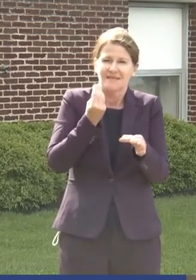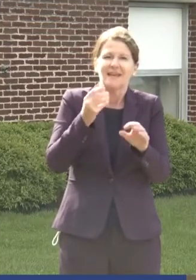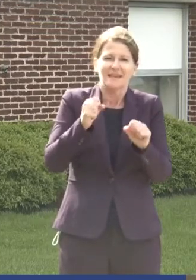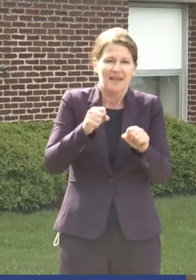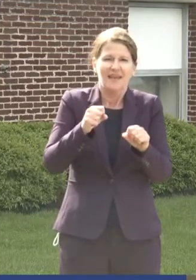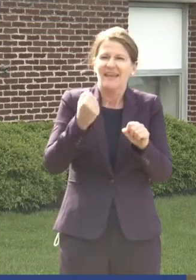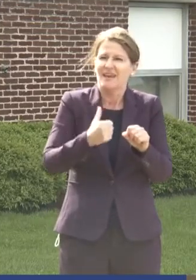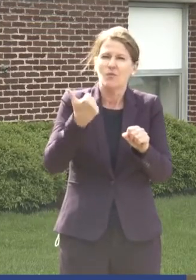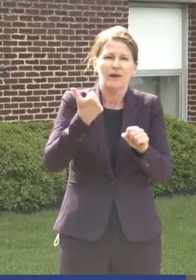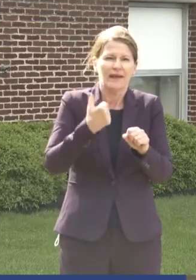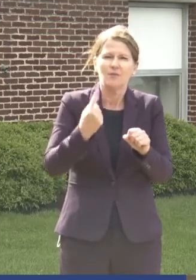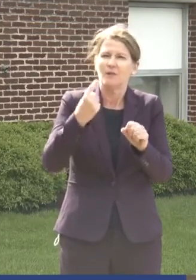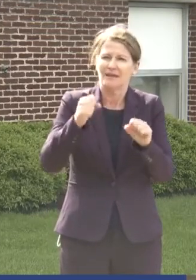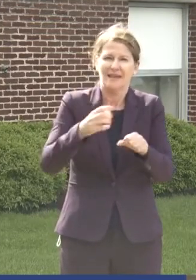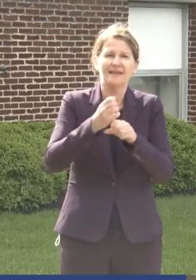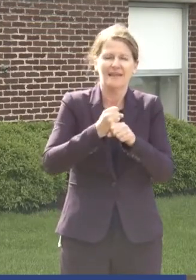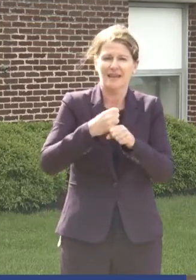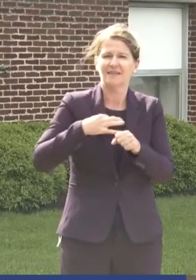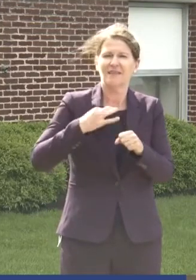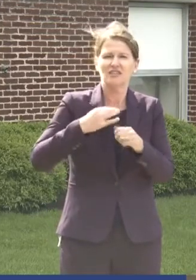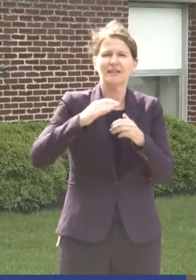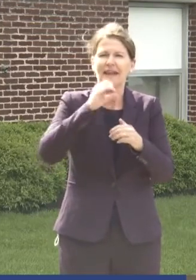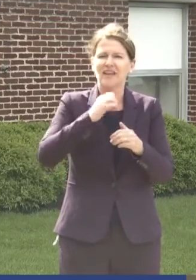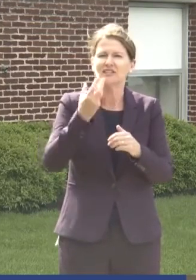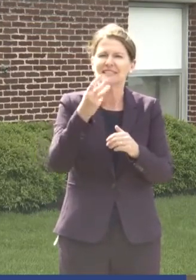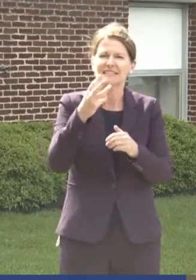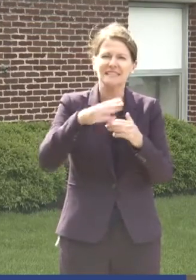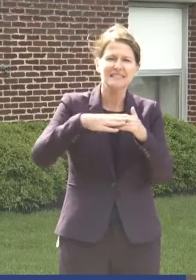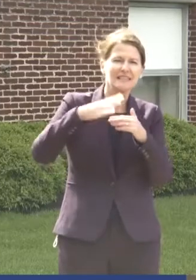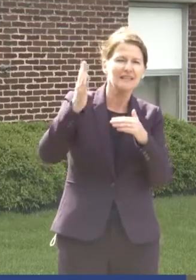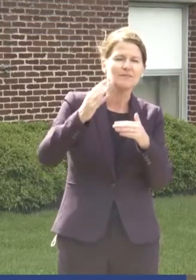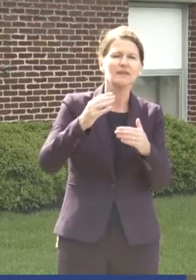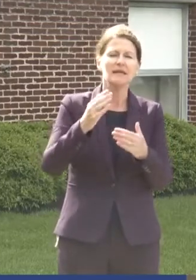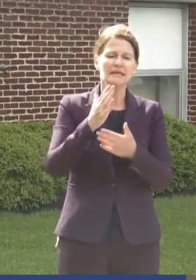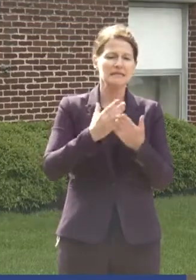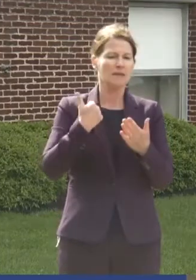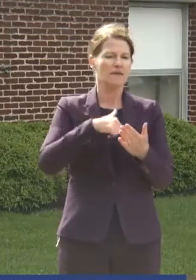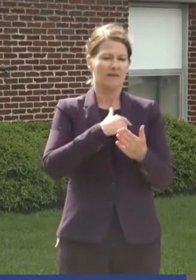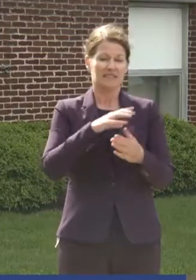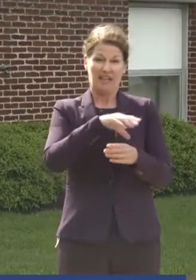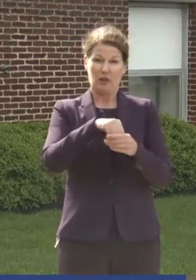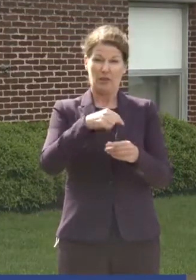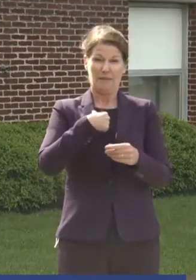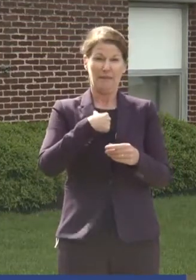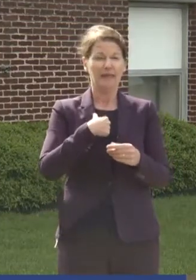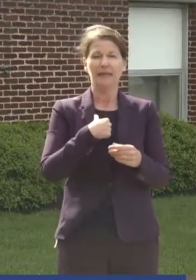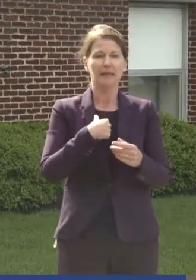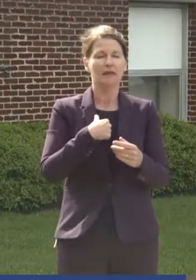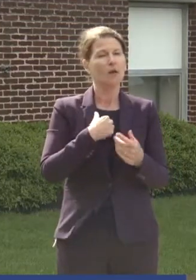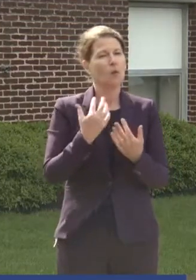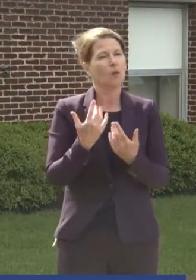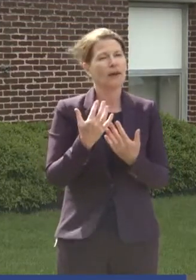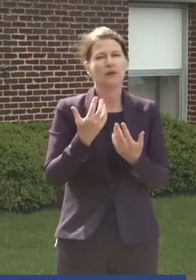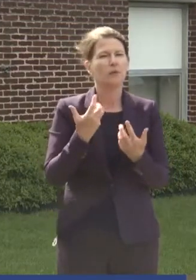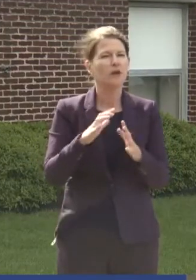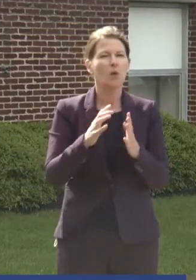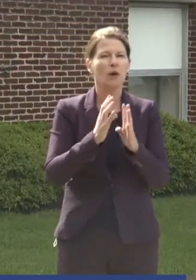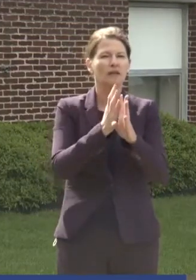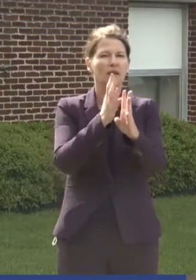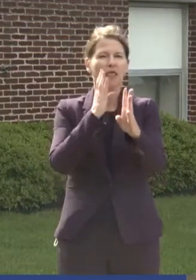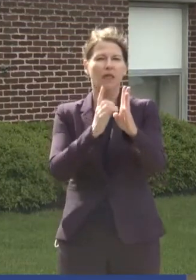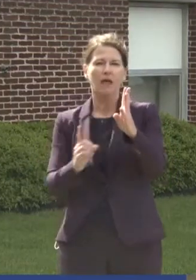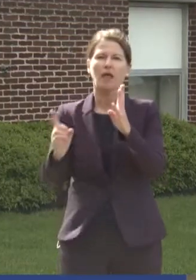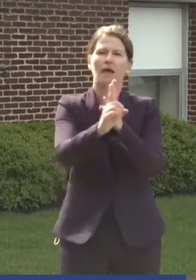So this is this is really important. So I know some of us, including me, have been waking, waiting. We didn't want to put in line to make an appointment